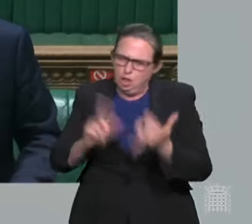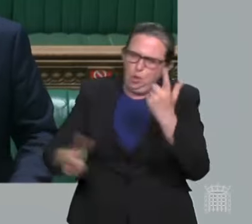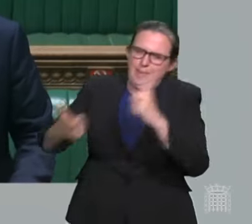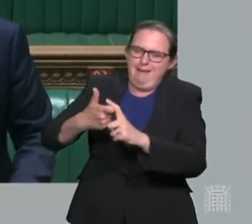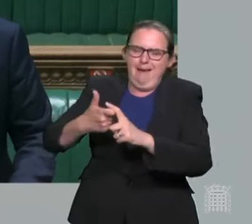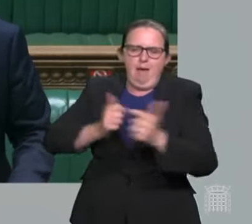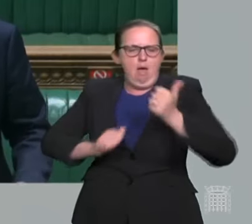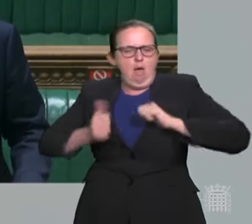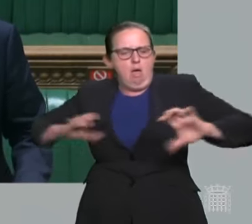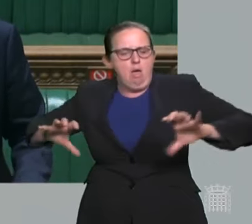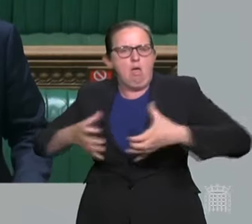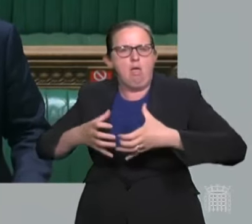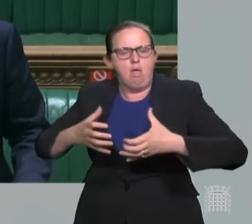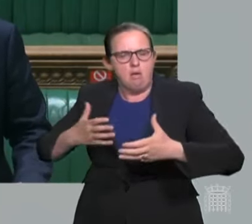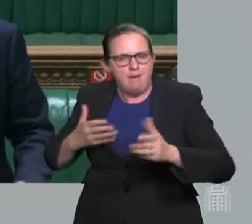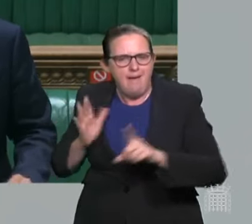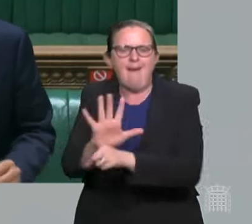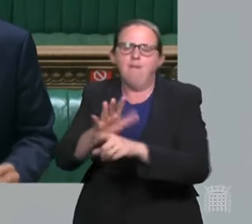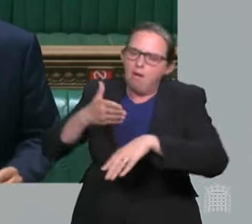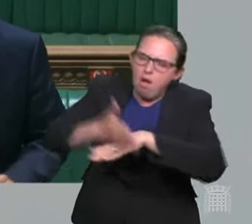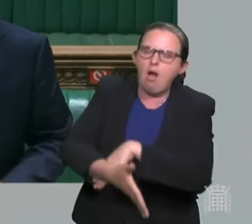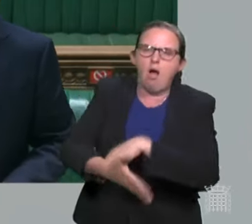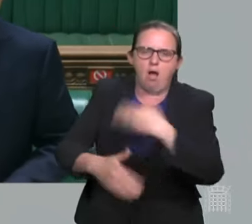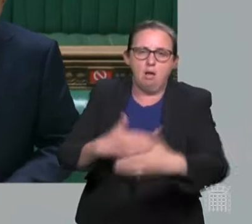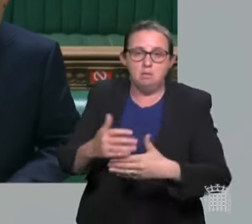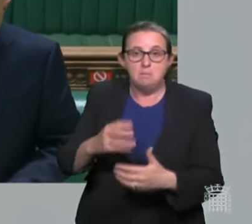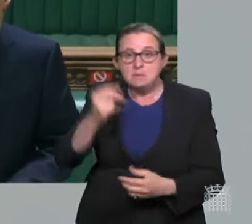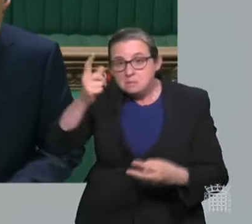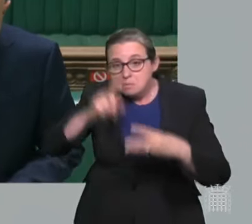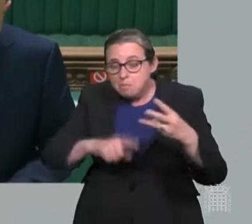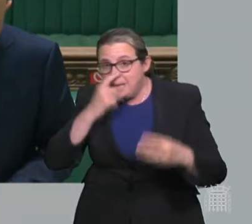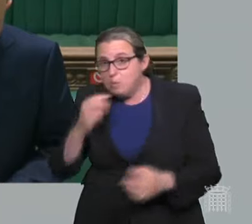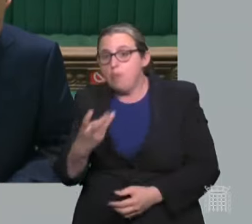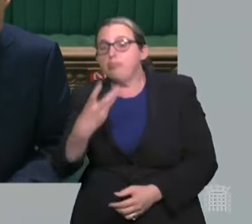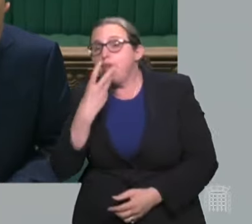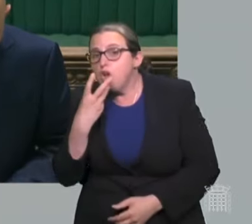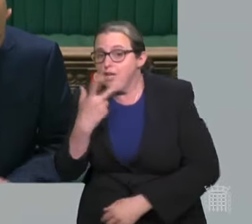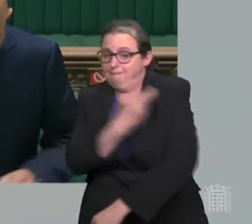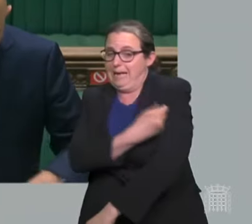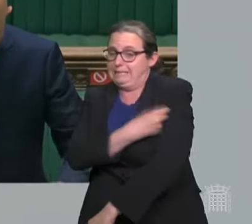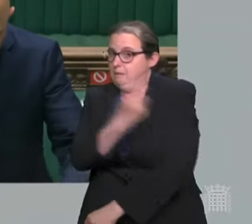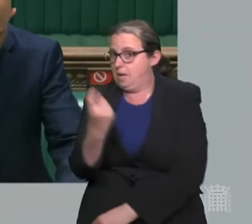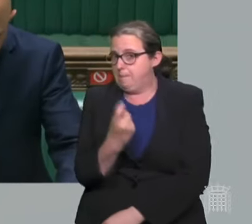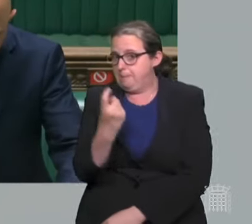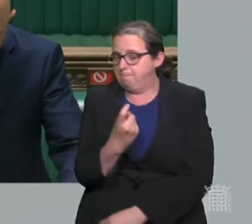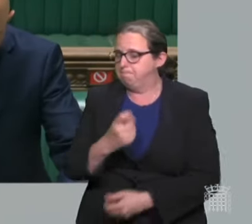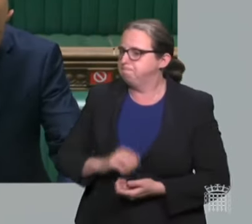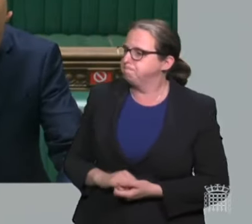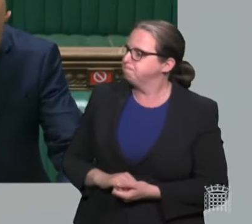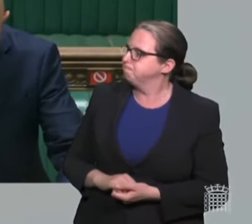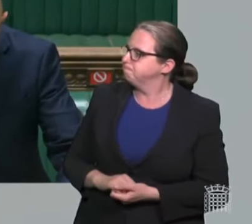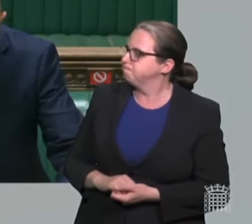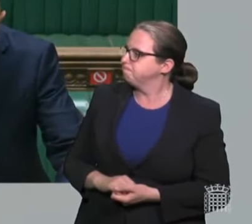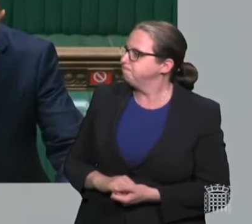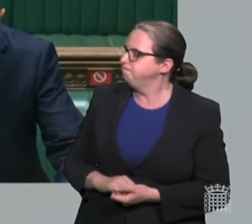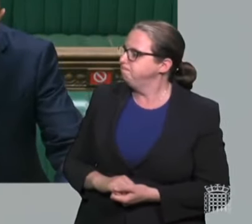And it may even mean for some people that they will get three jabs in a single year. Last week, the JCVI provided